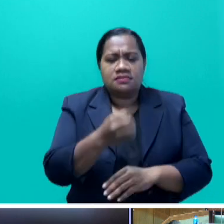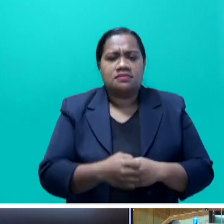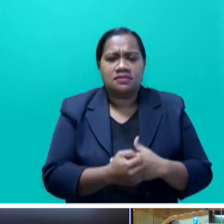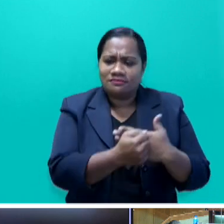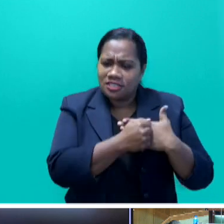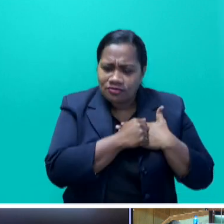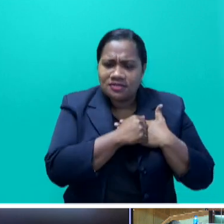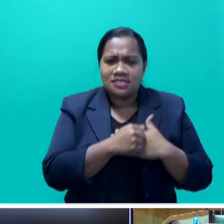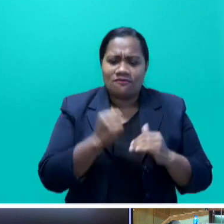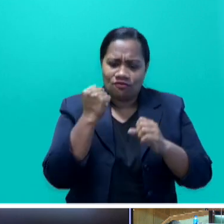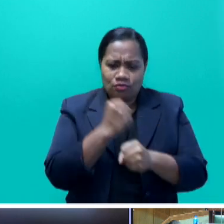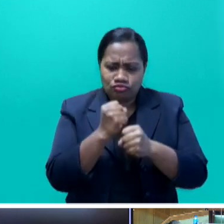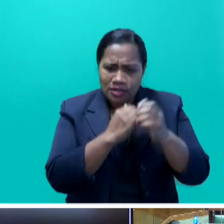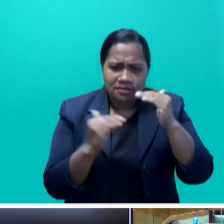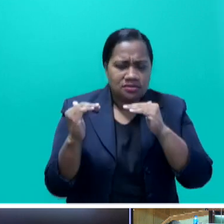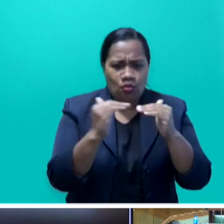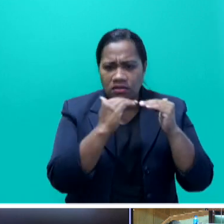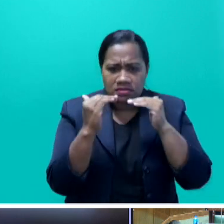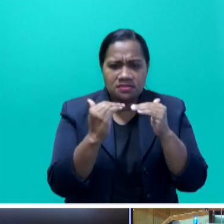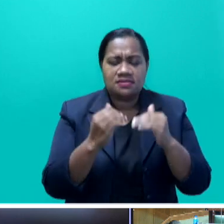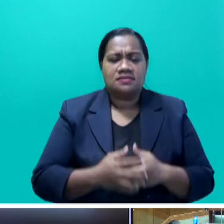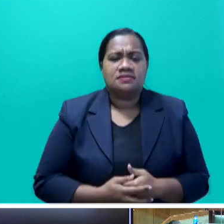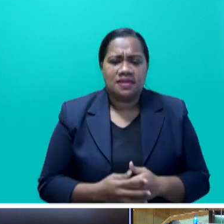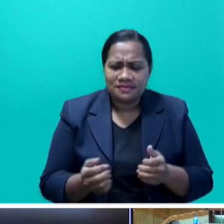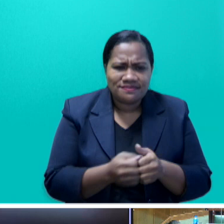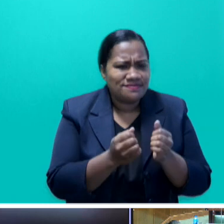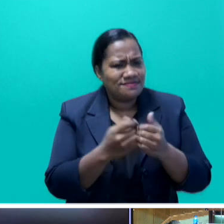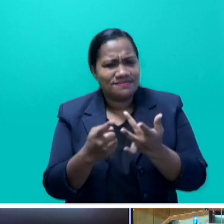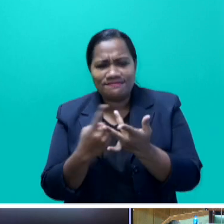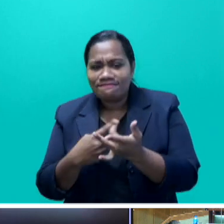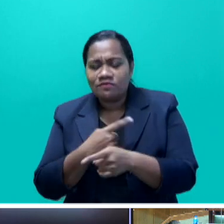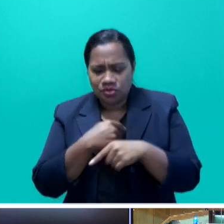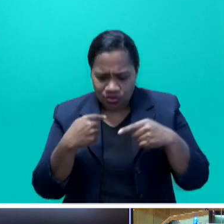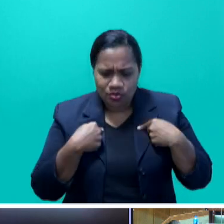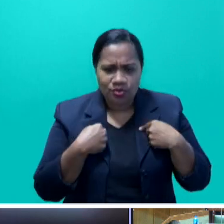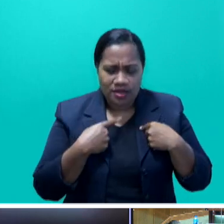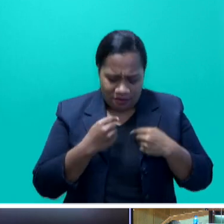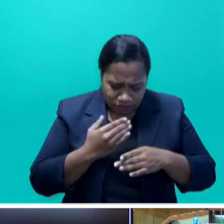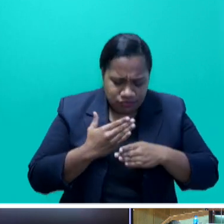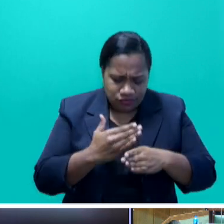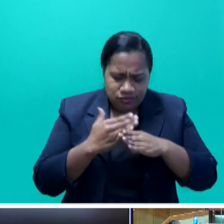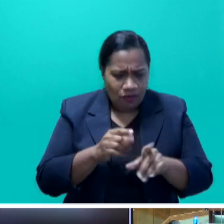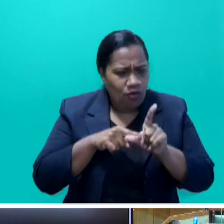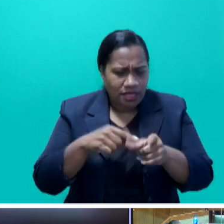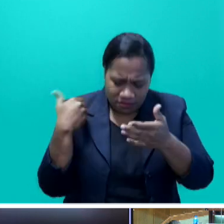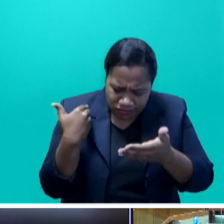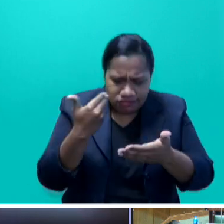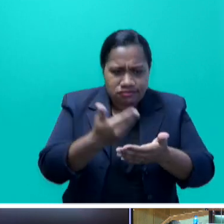and for the many noble aims that we have fought for years to achieve at home and for humanity as a whole.